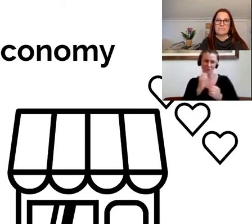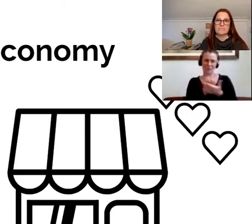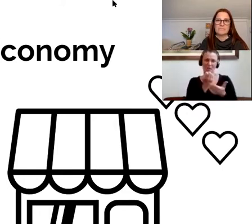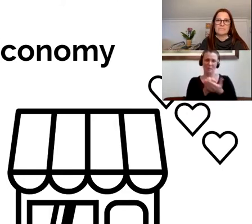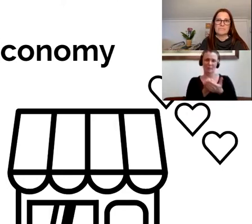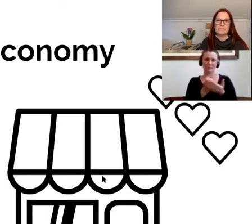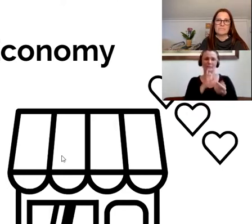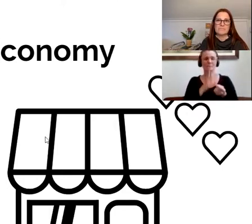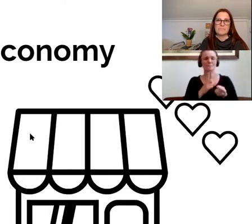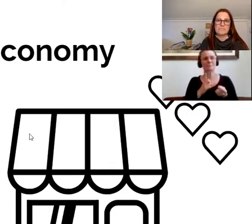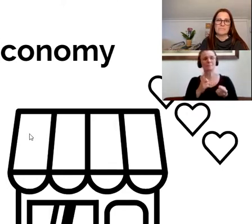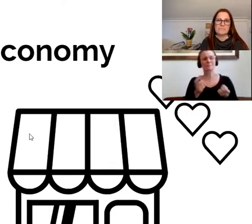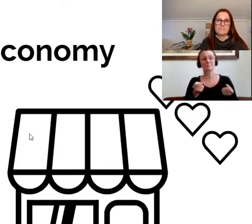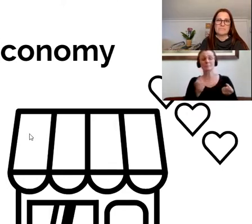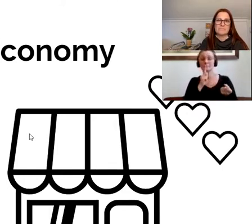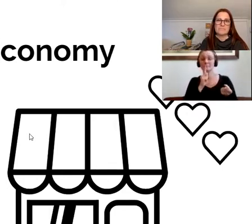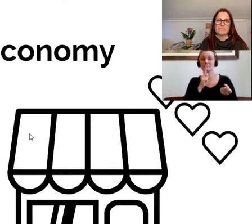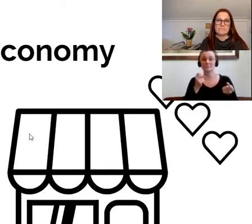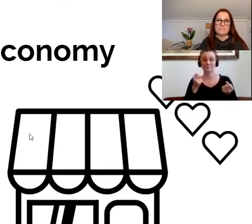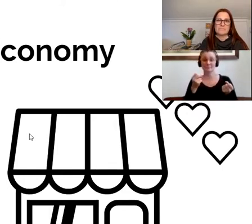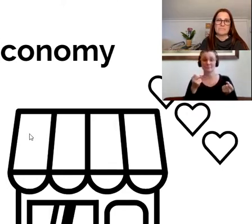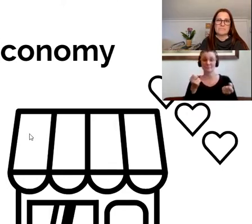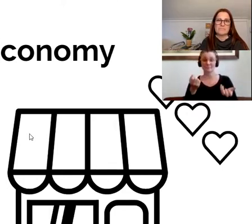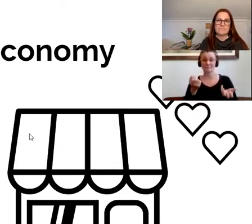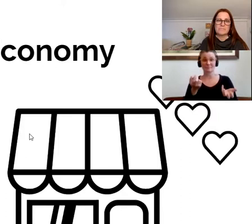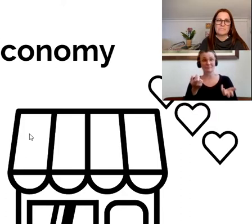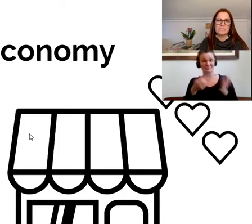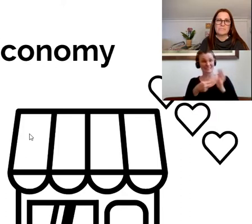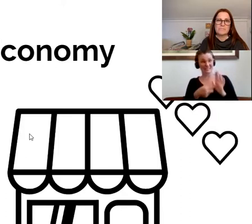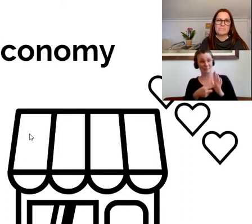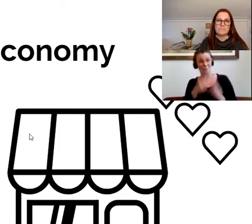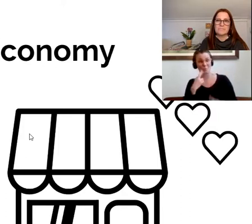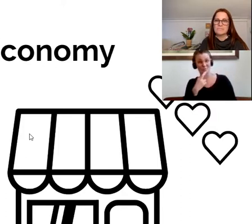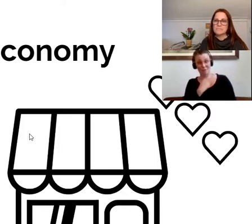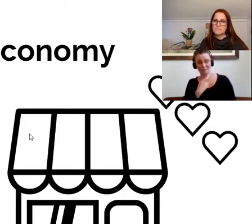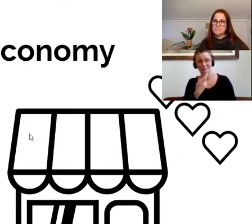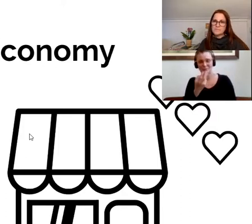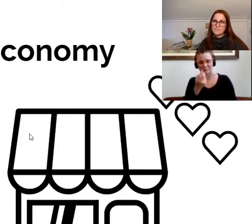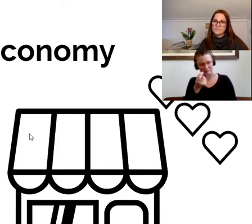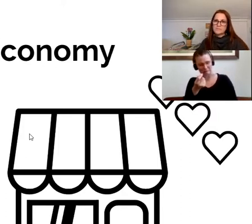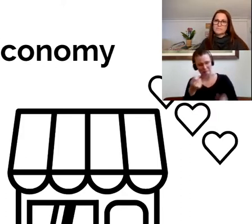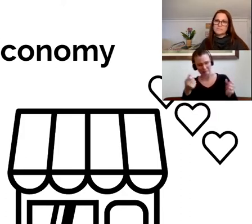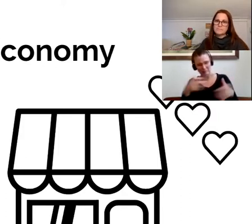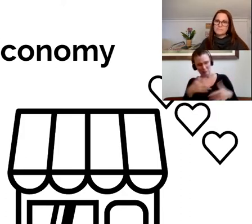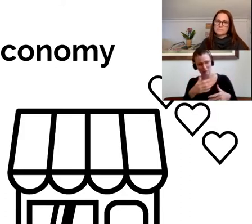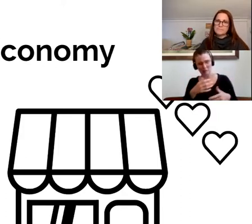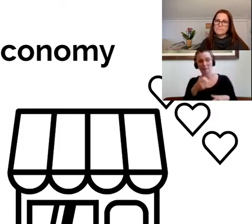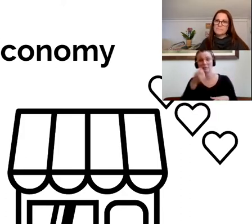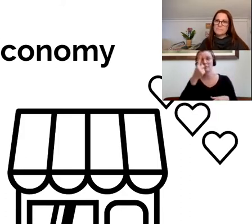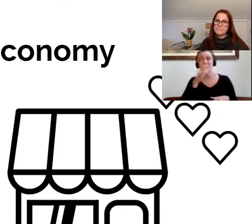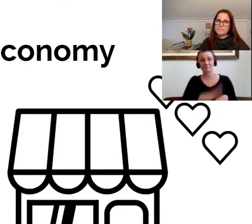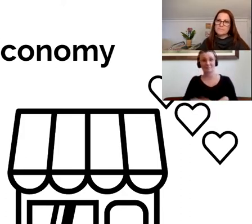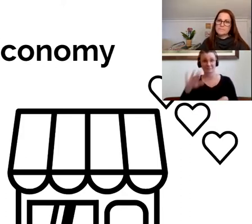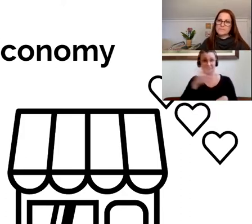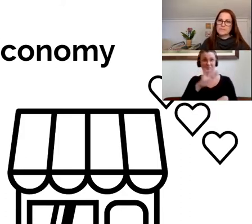And what's really scary is, and I'll take restaurants as an example, nationally it is predicted that anywhere